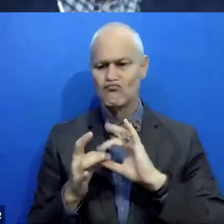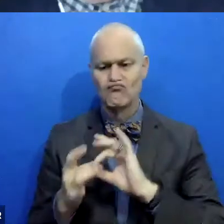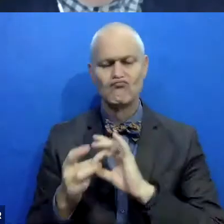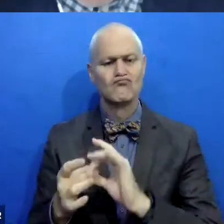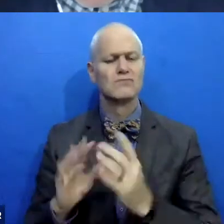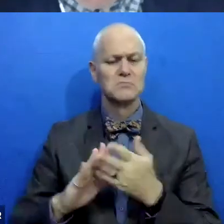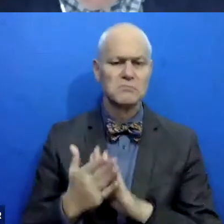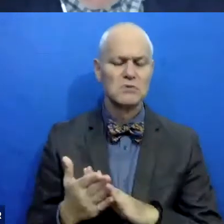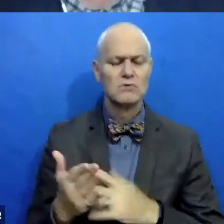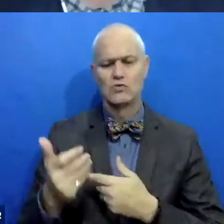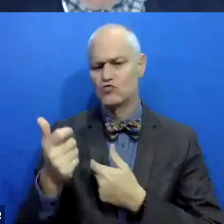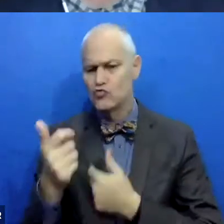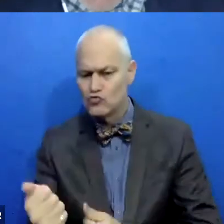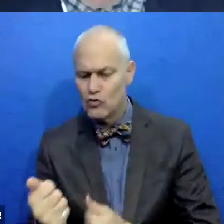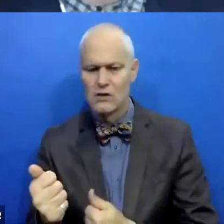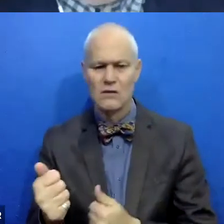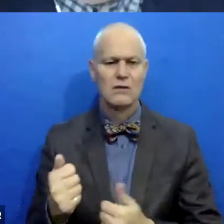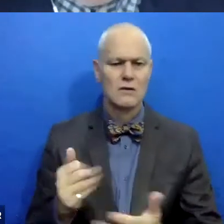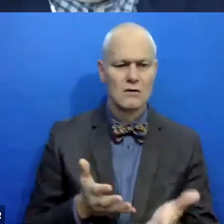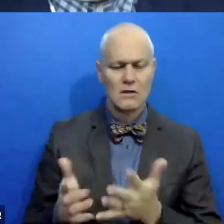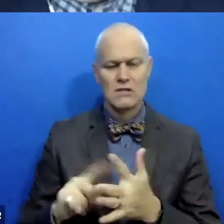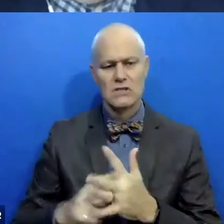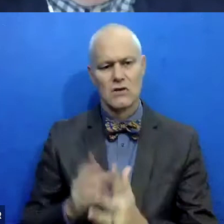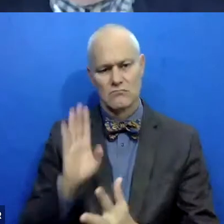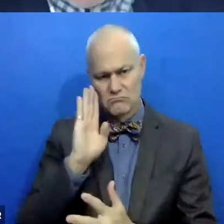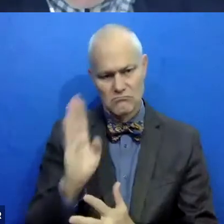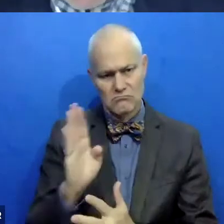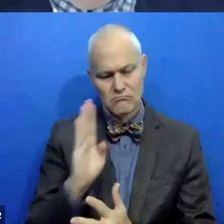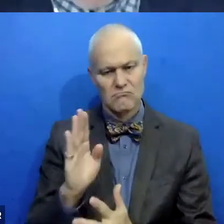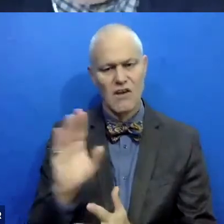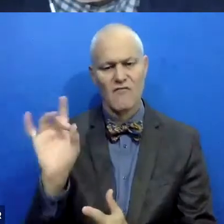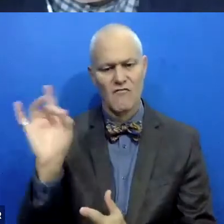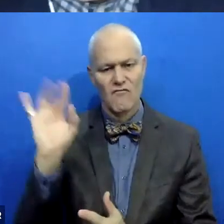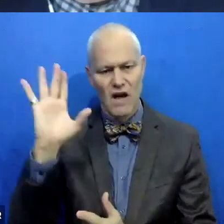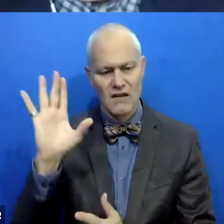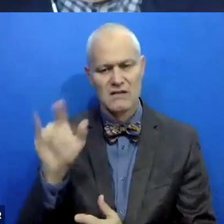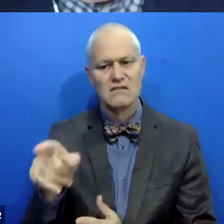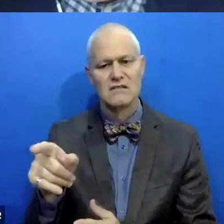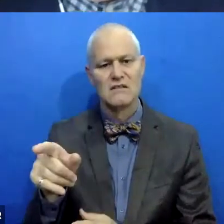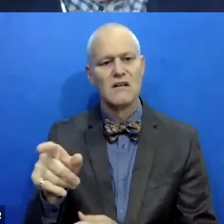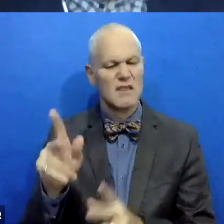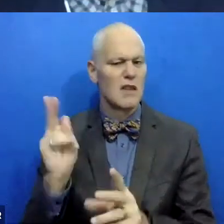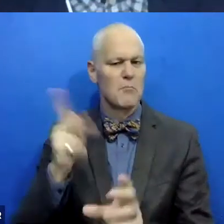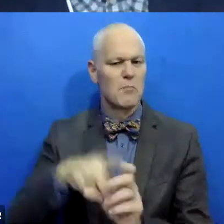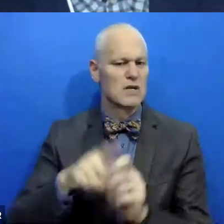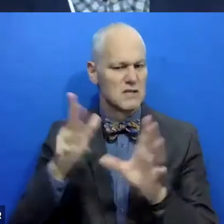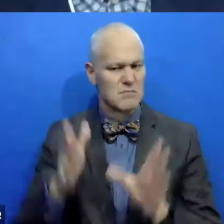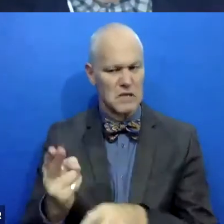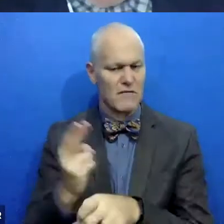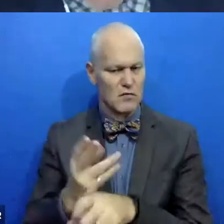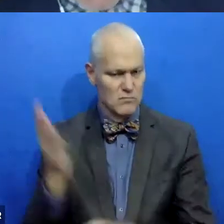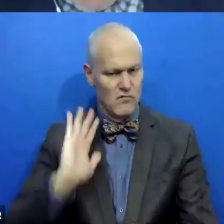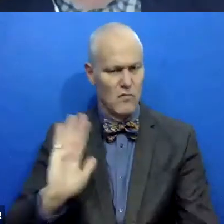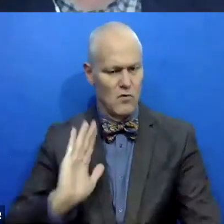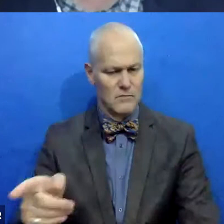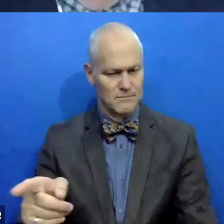trust with each other, uh, they start talking directly about violence that the participant has used. And the